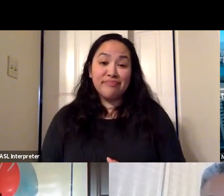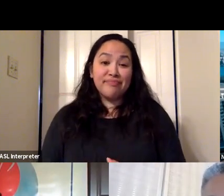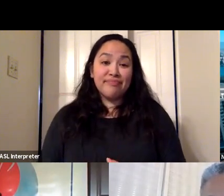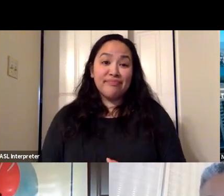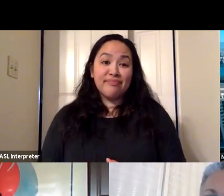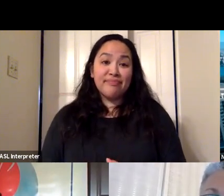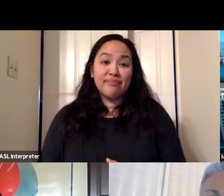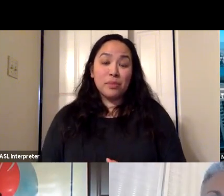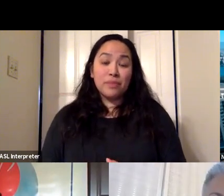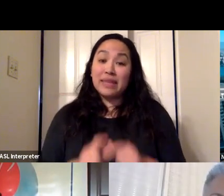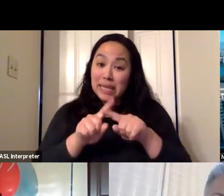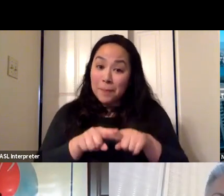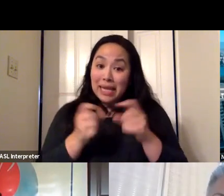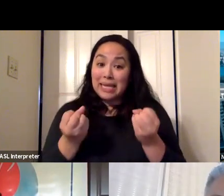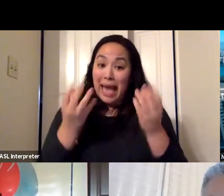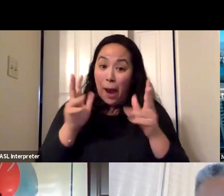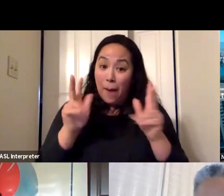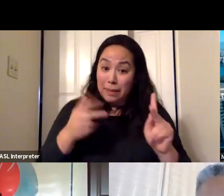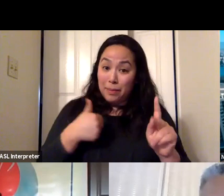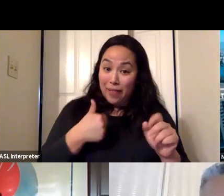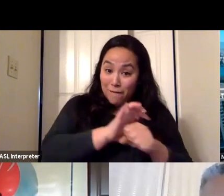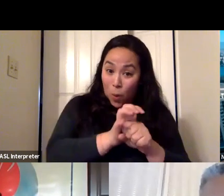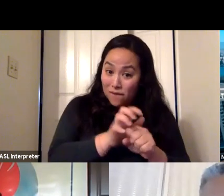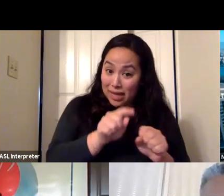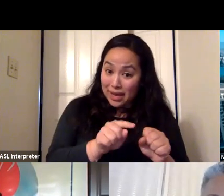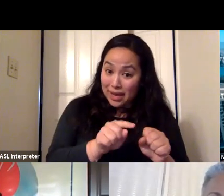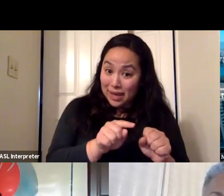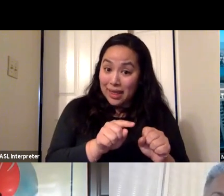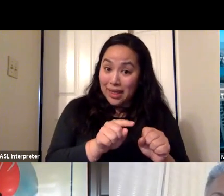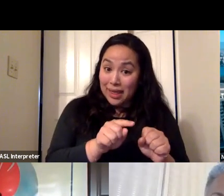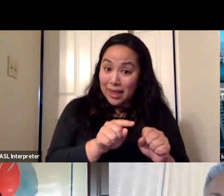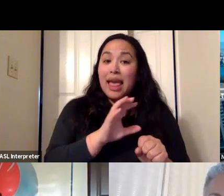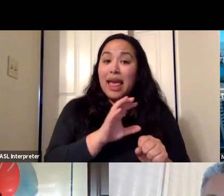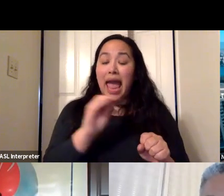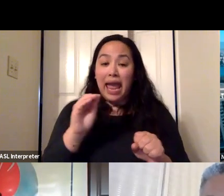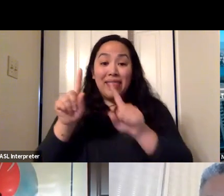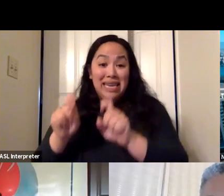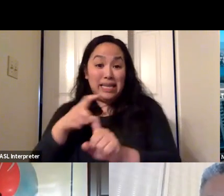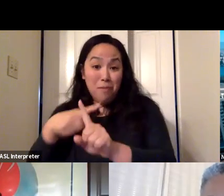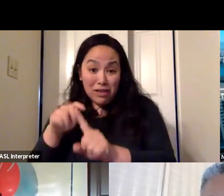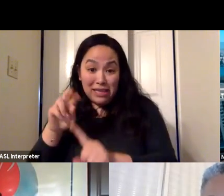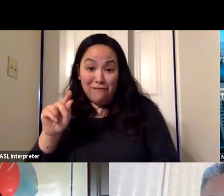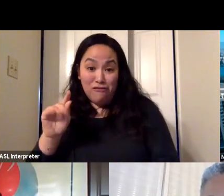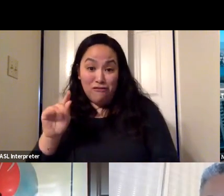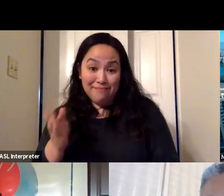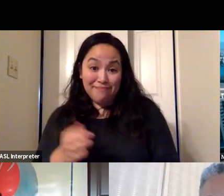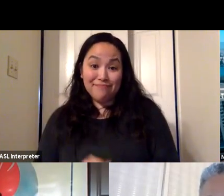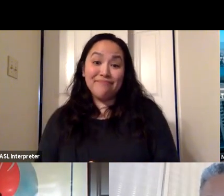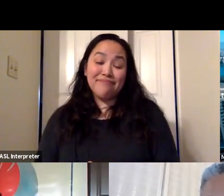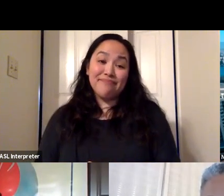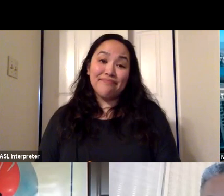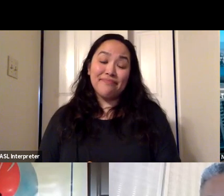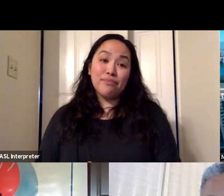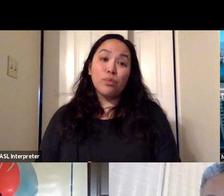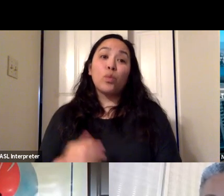How many people have COVID. And what our test positivity is. And, you know,